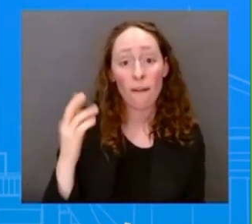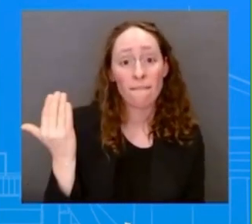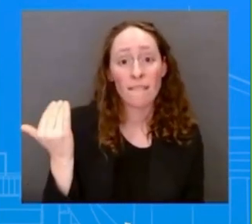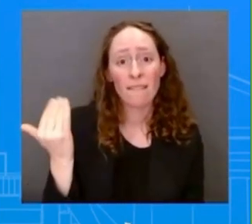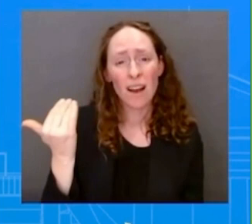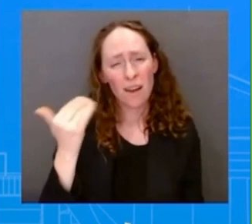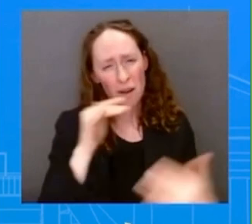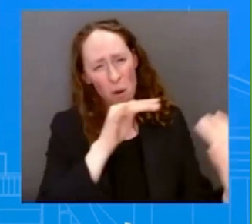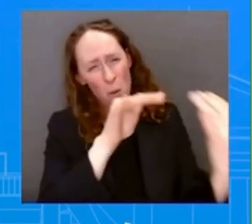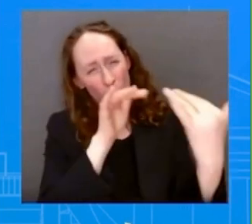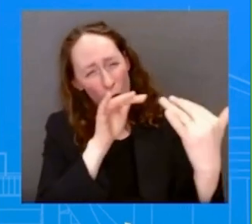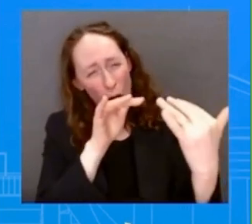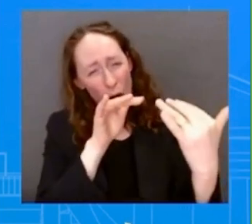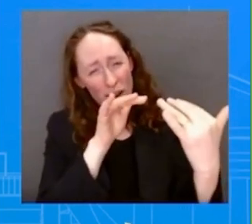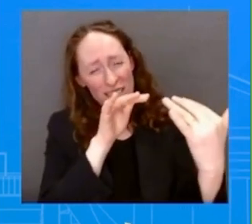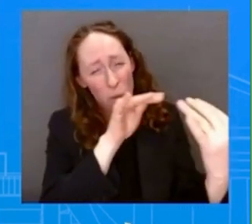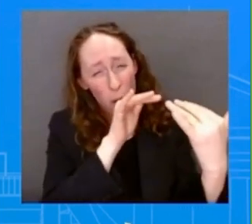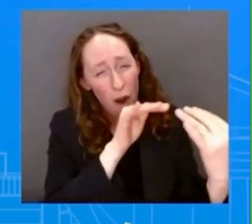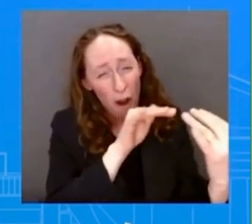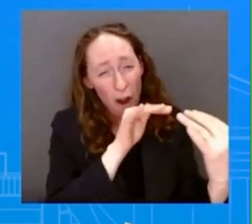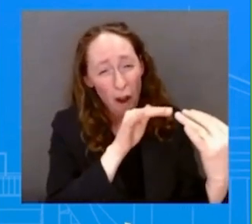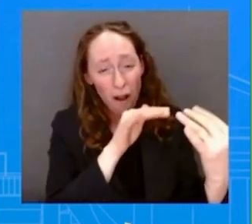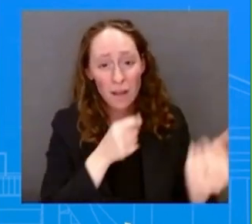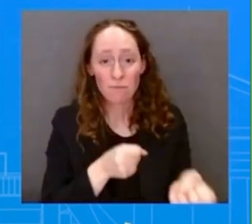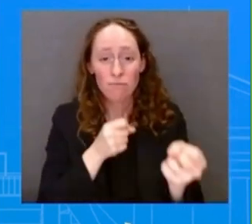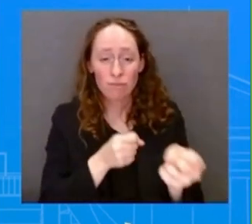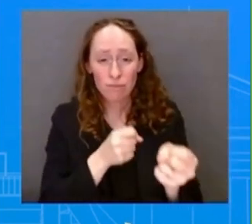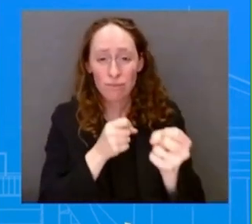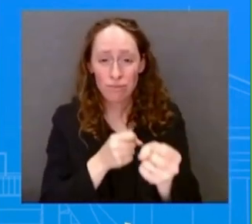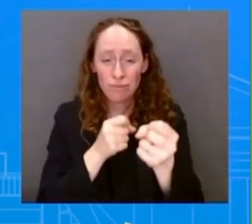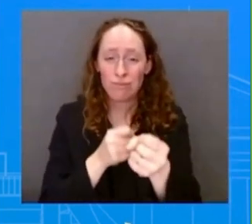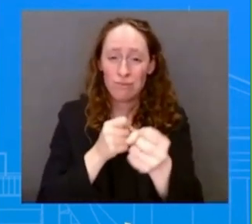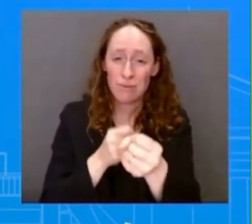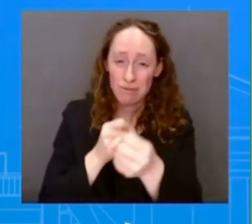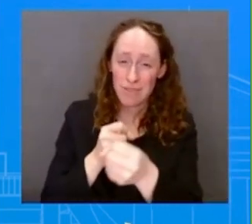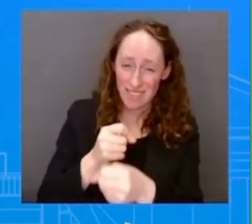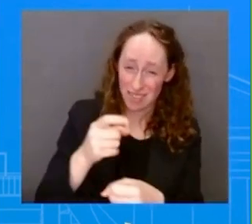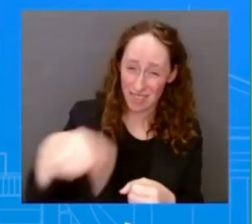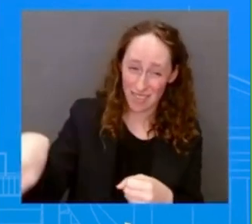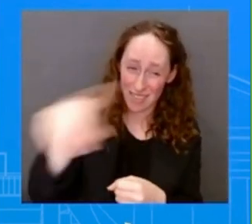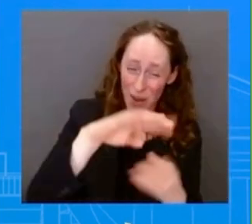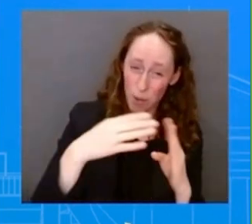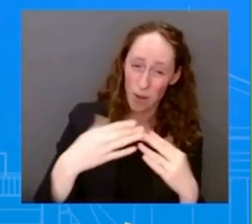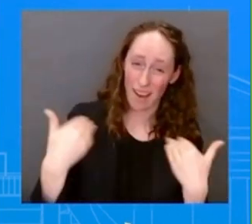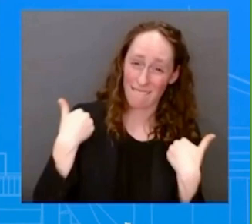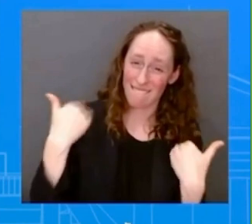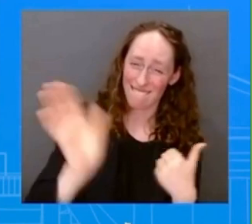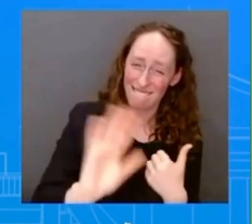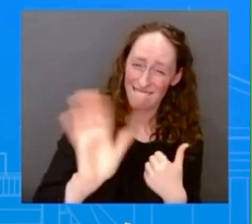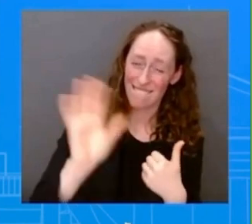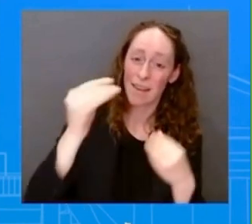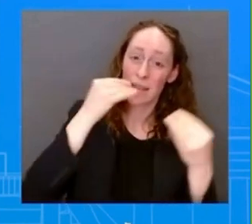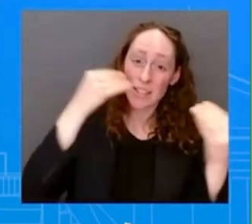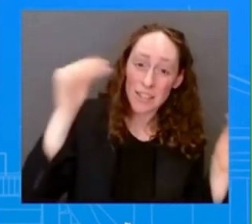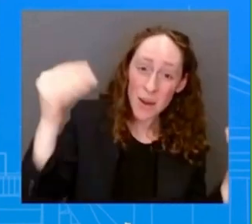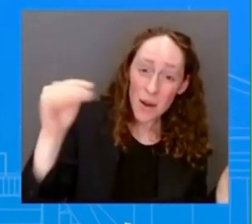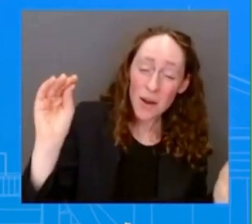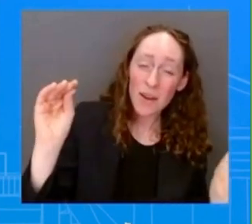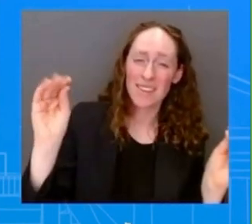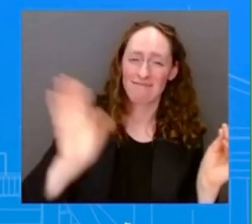the country, in our communities. They should not be in schools. They should not be in grocery stores. They should not be in churches. That's what the president believes.